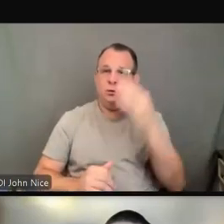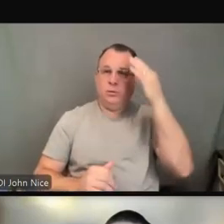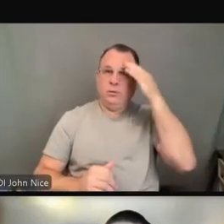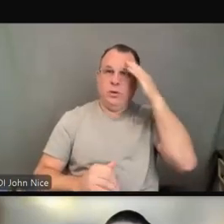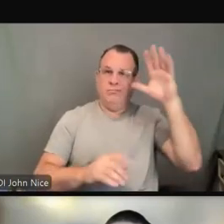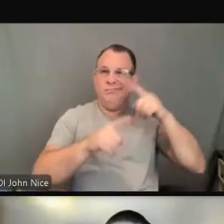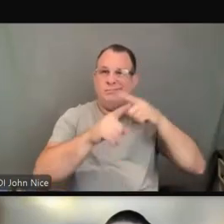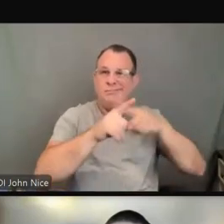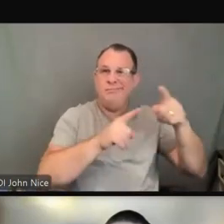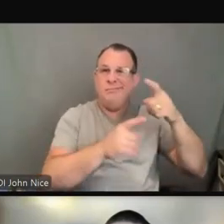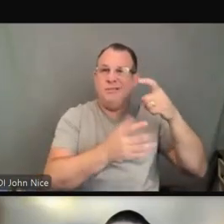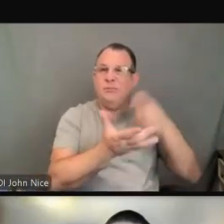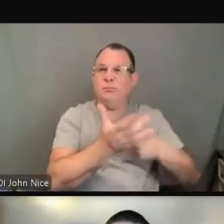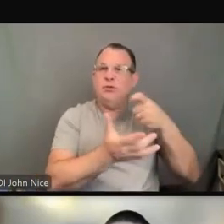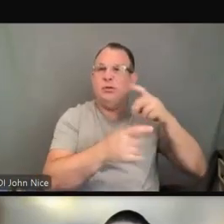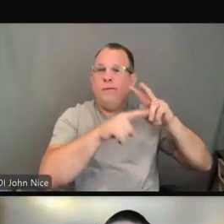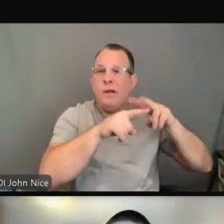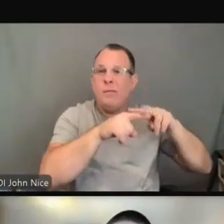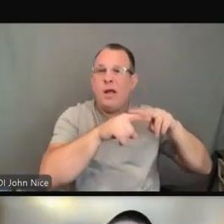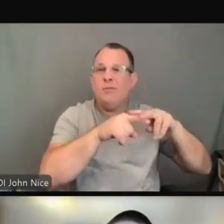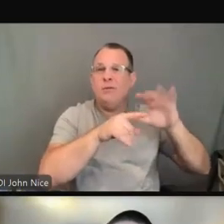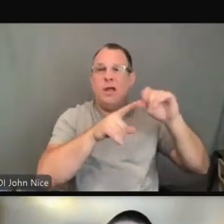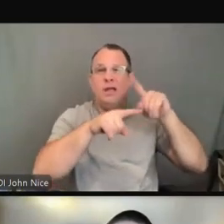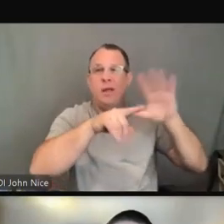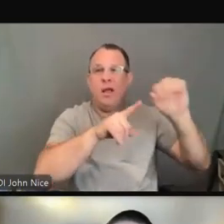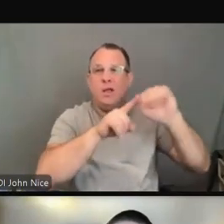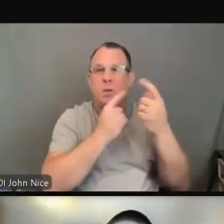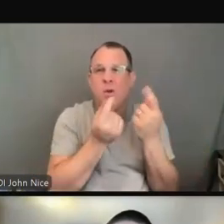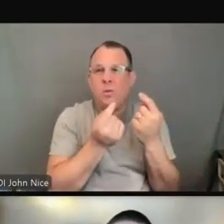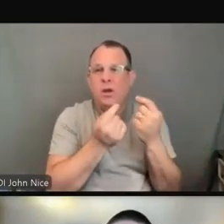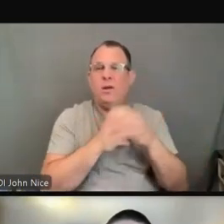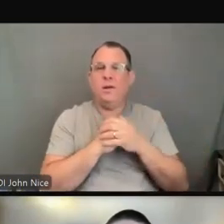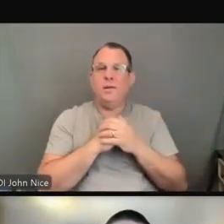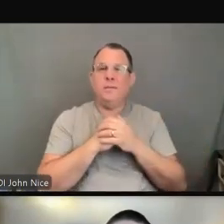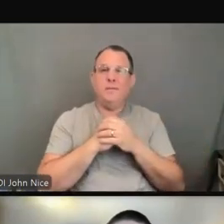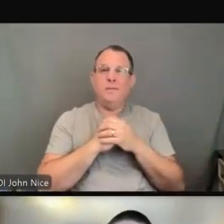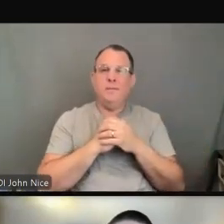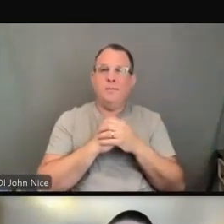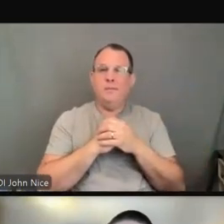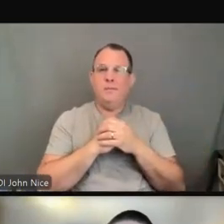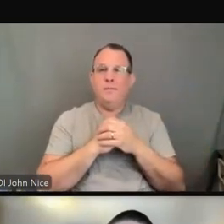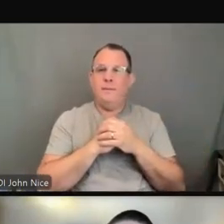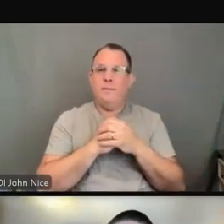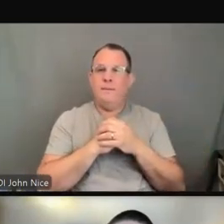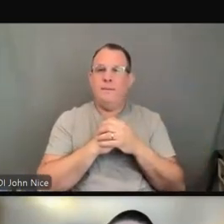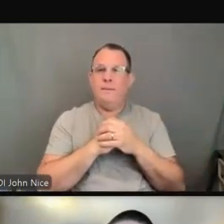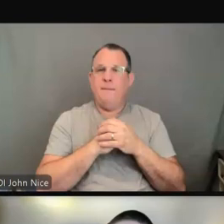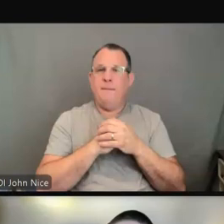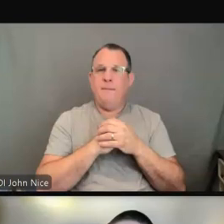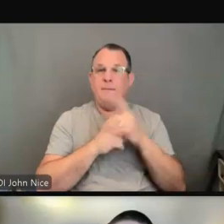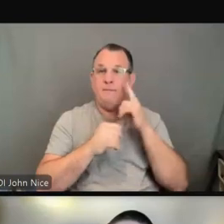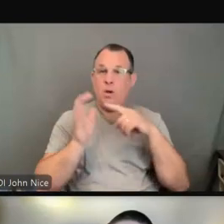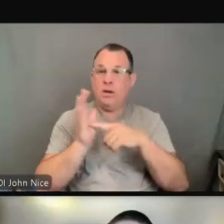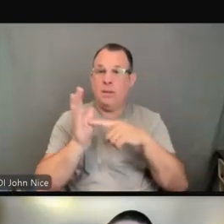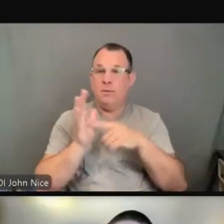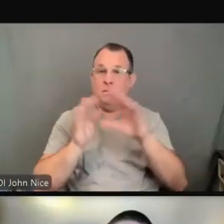circumstances. So we'll take a minute here to talk about what happens when family members